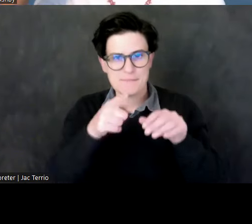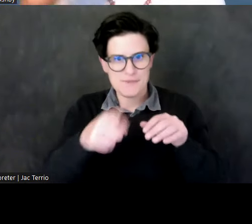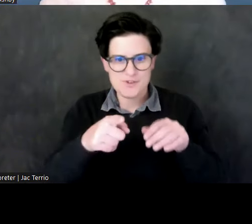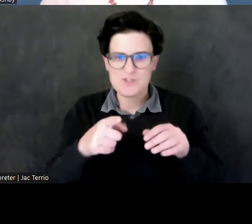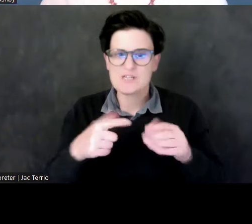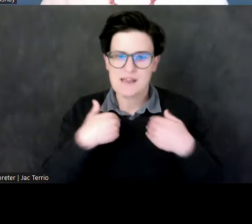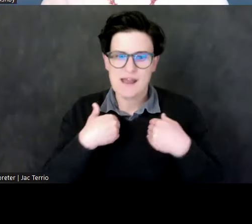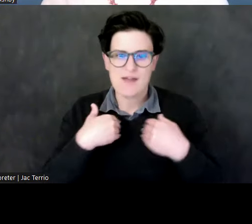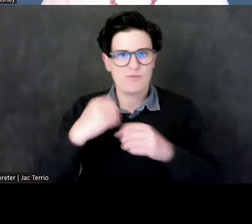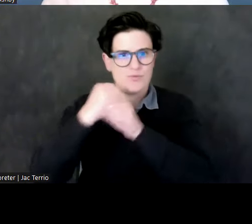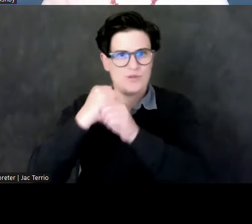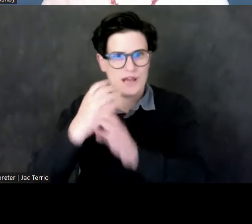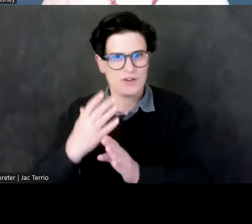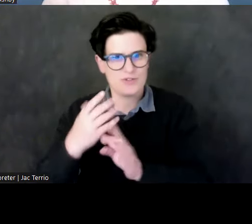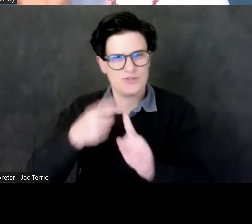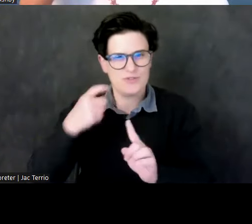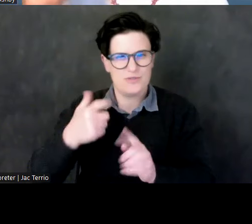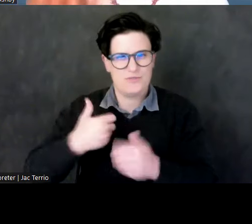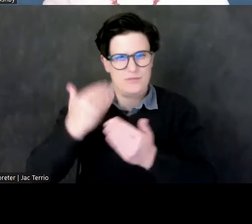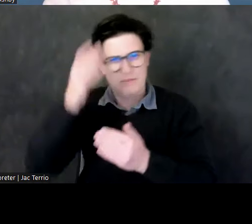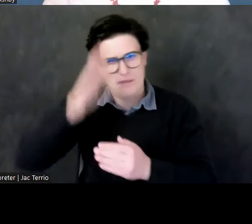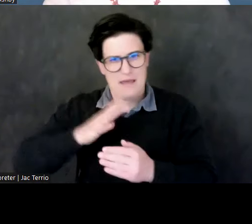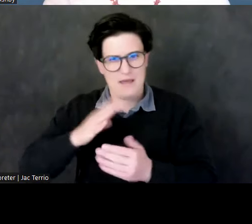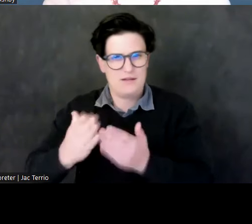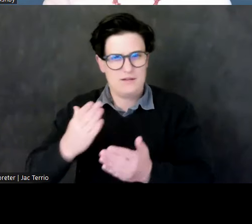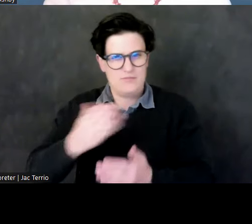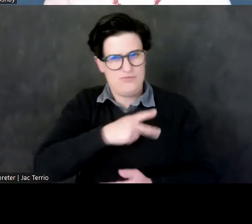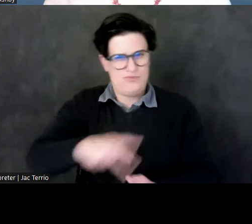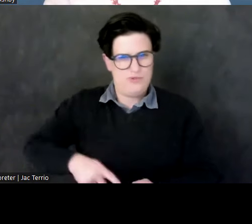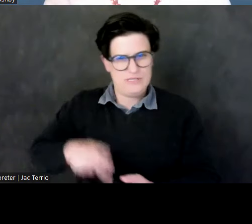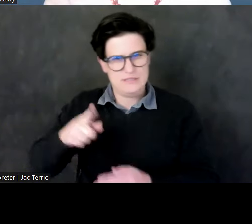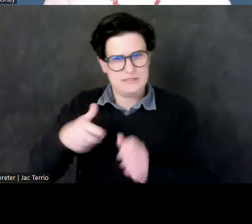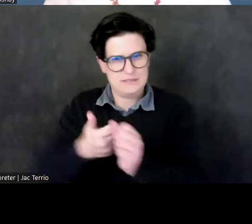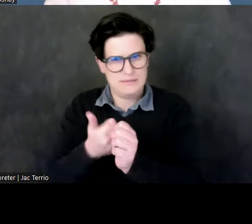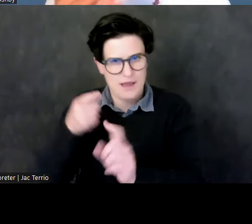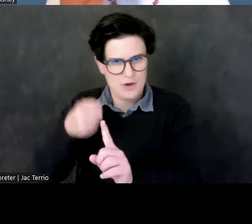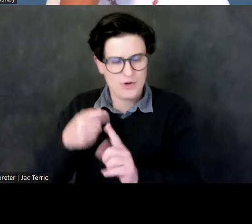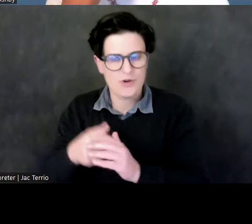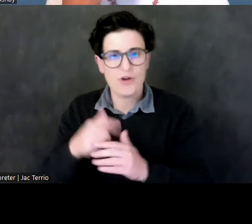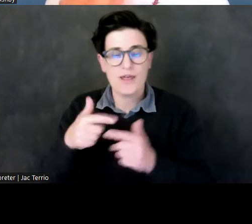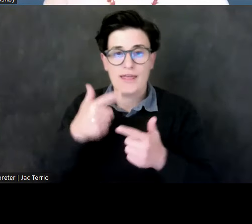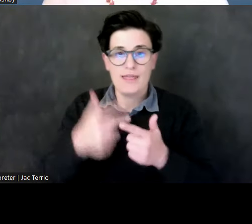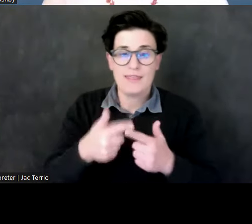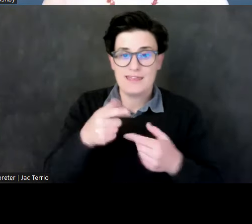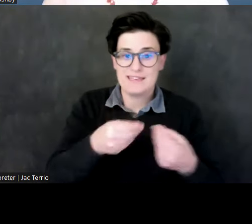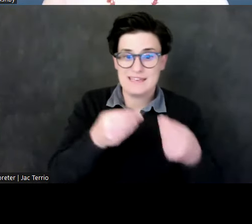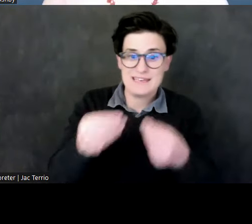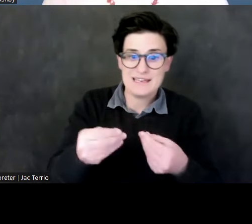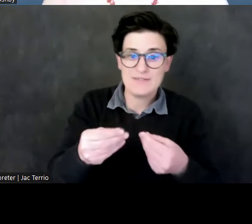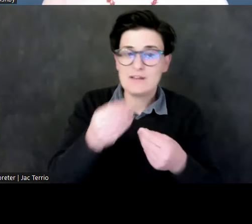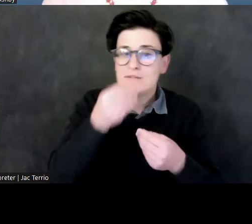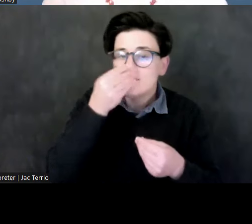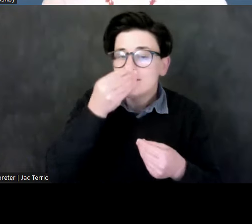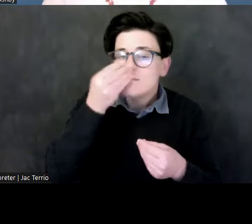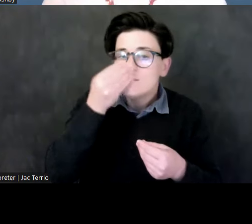by a young man, probably a prince behind her, and then given incense to her nostrils